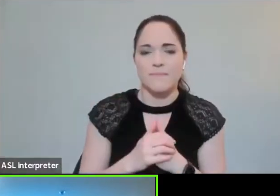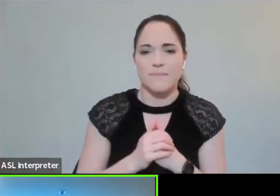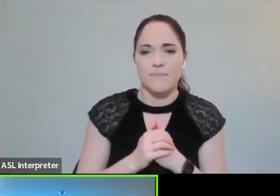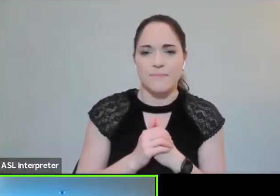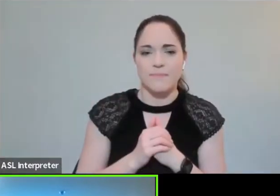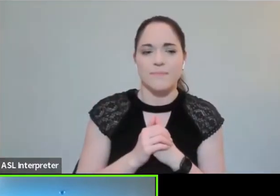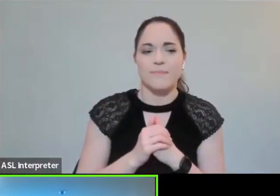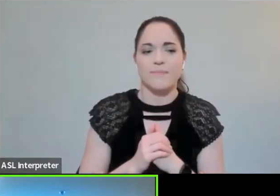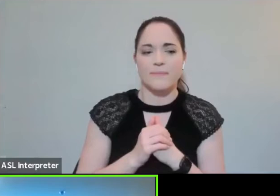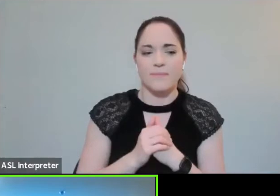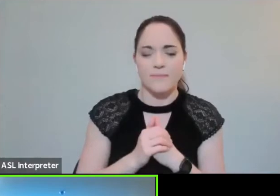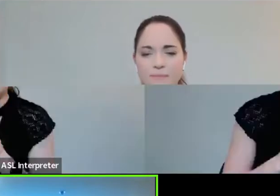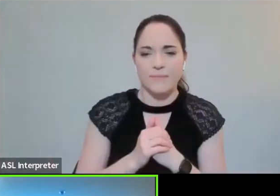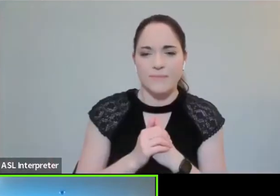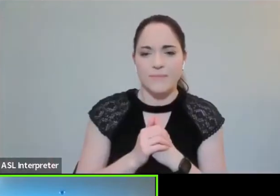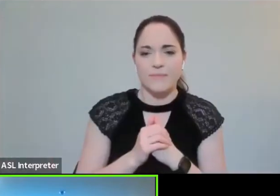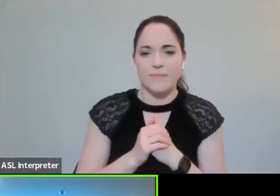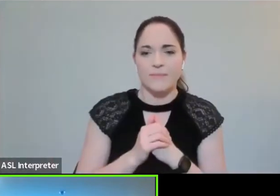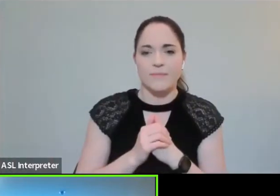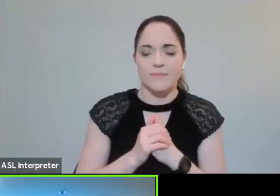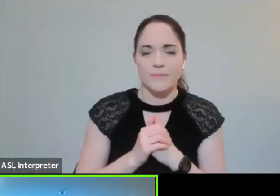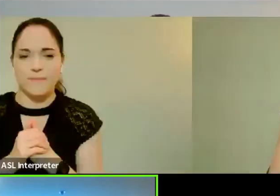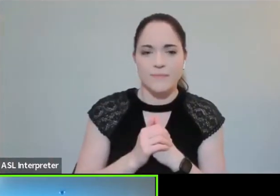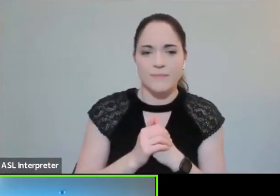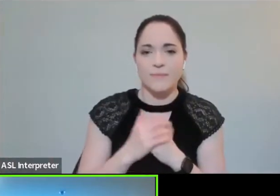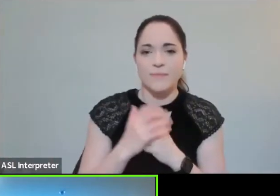All Who Are Thirsty